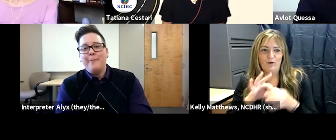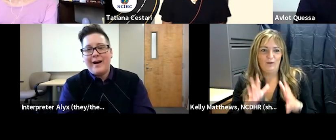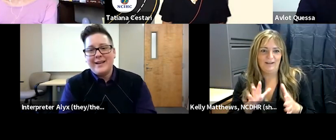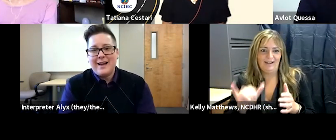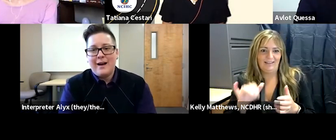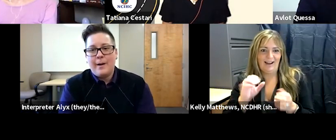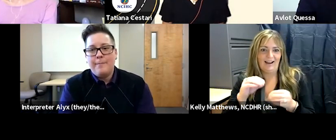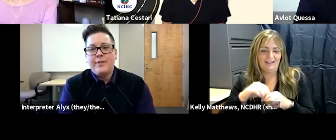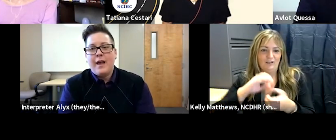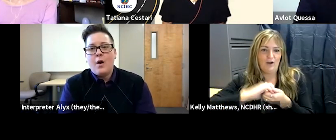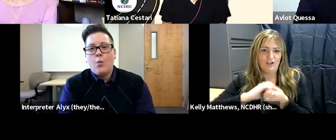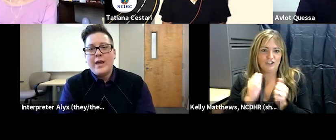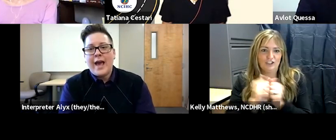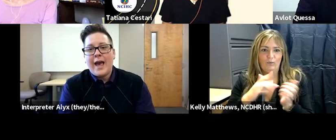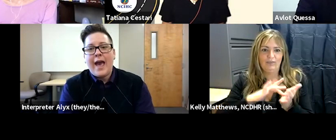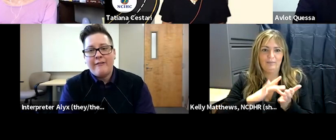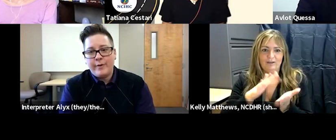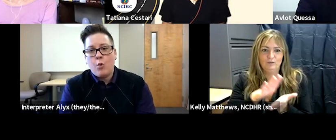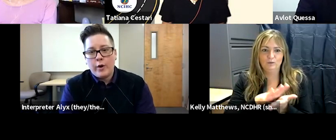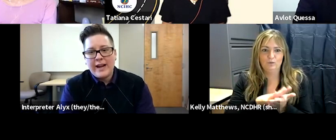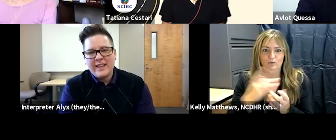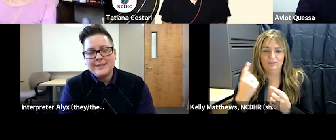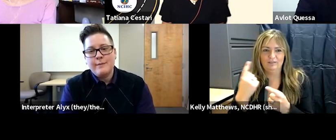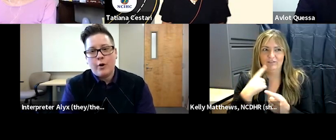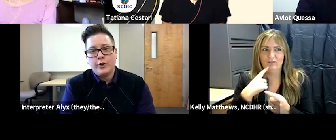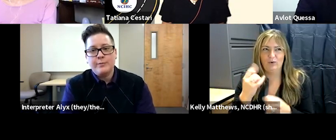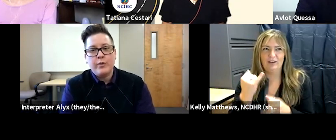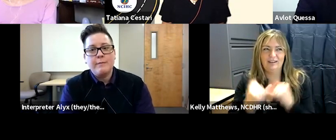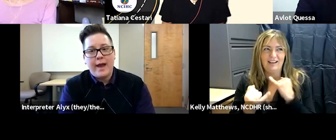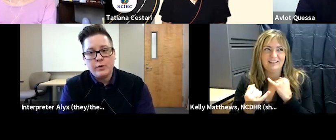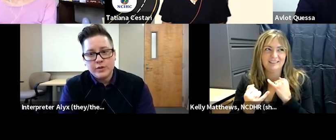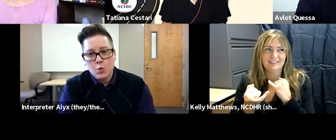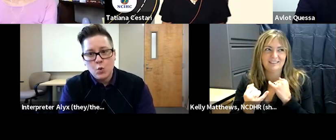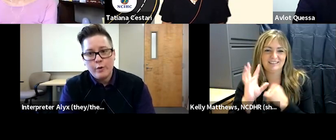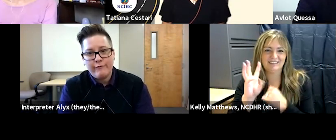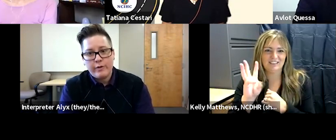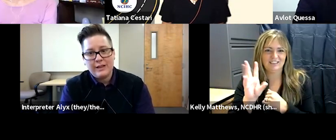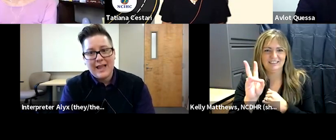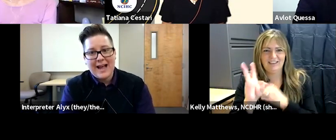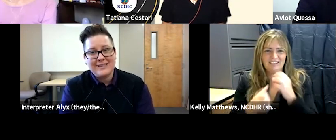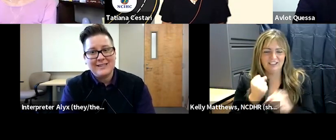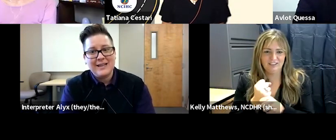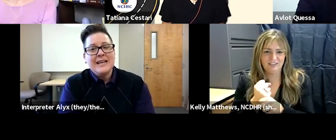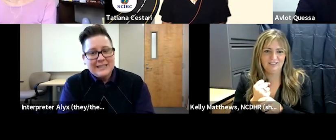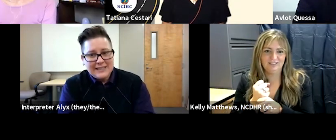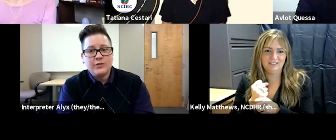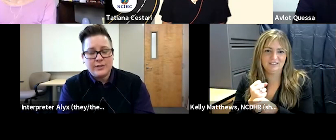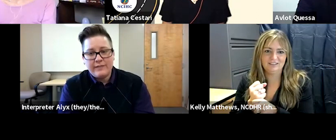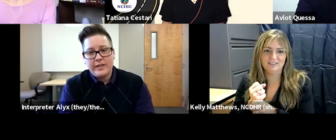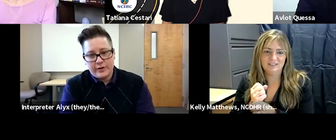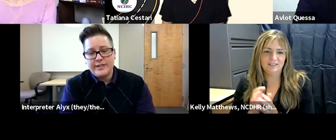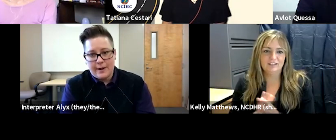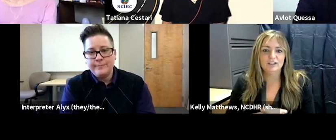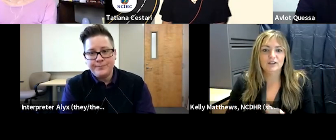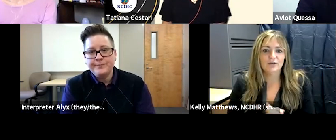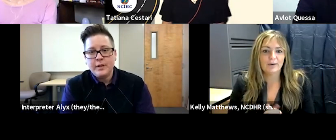but um we have been coordinating this in partnership with the medical school for the last six or